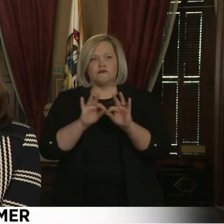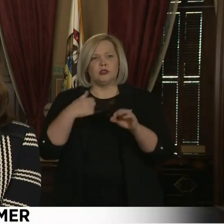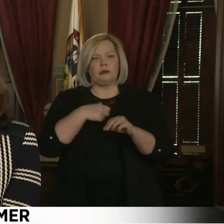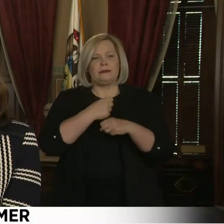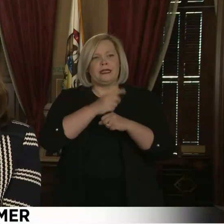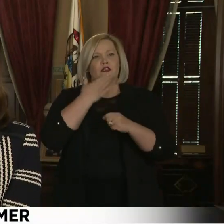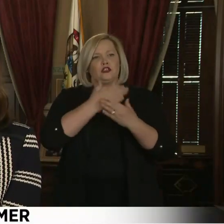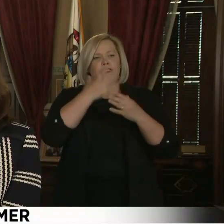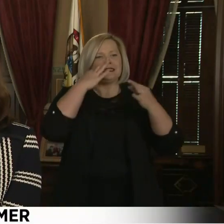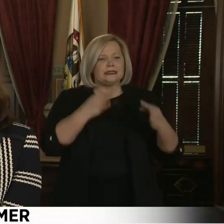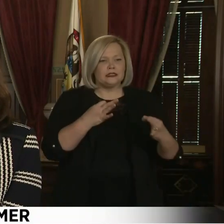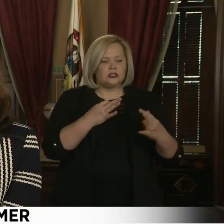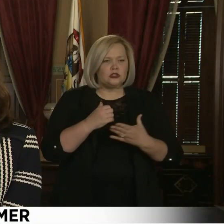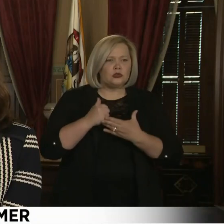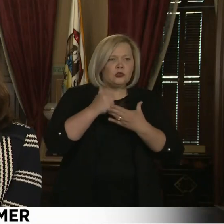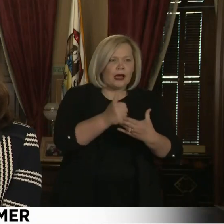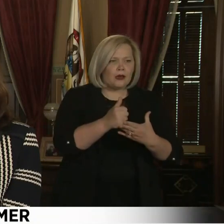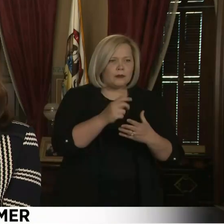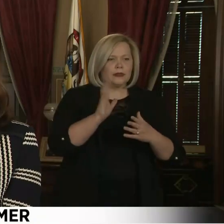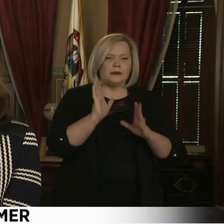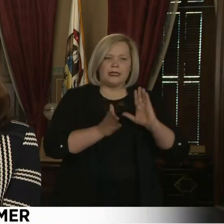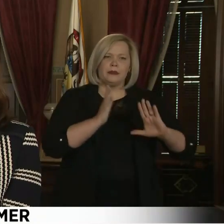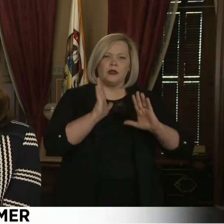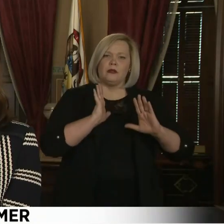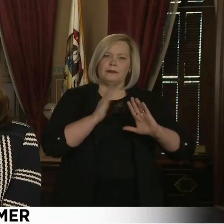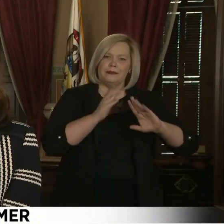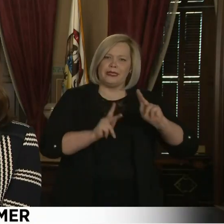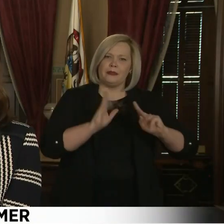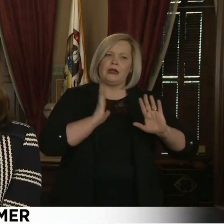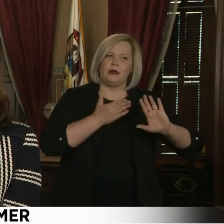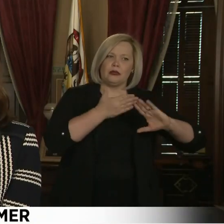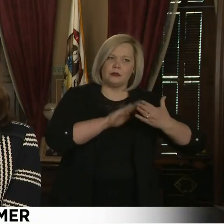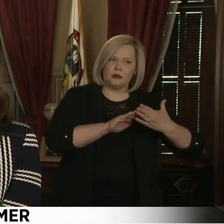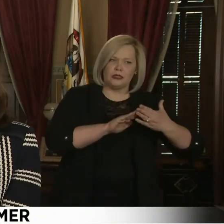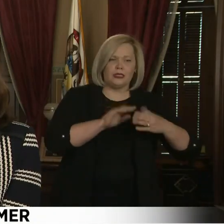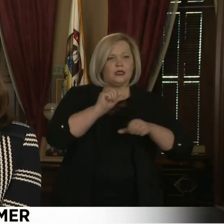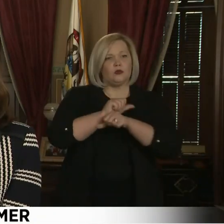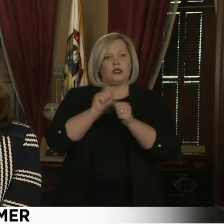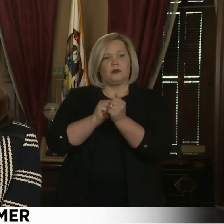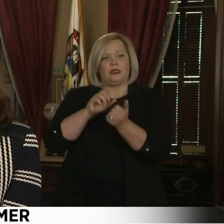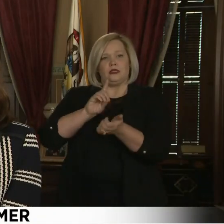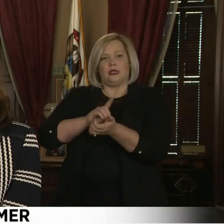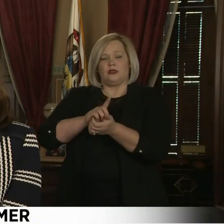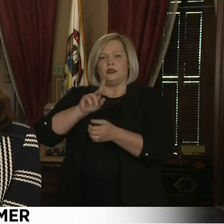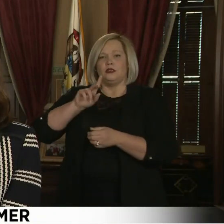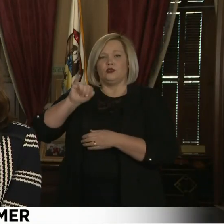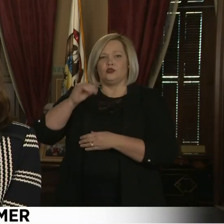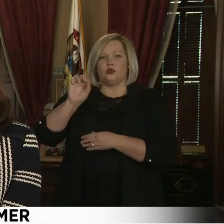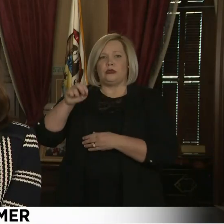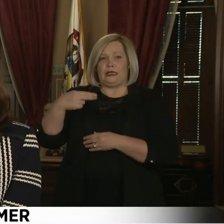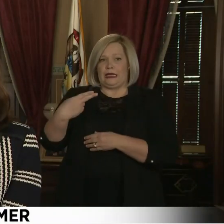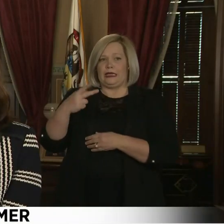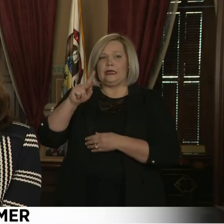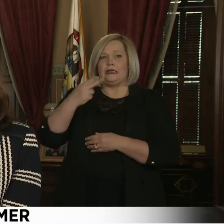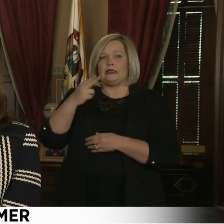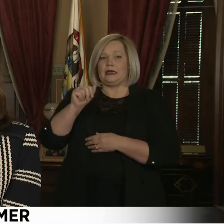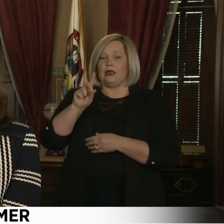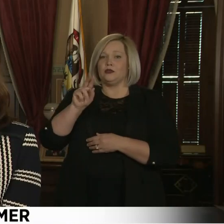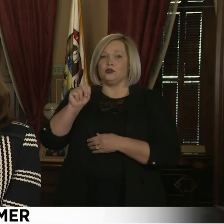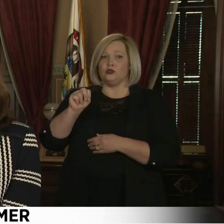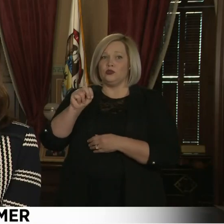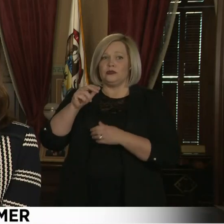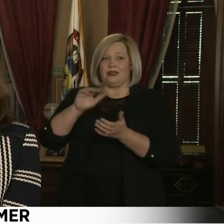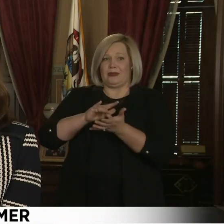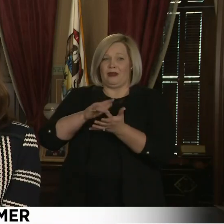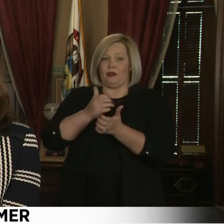interests of the health of our people. Working with Dr. Janae Khaldun, our chief medical executive here for the state of Michigan, it